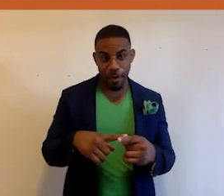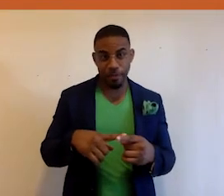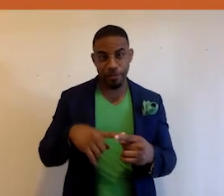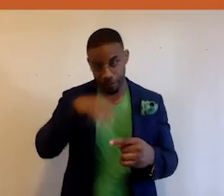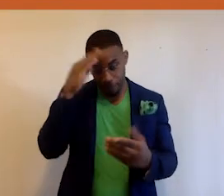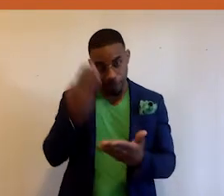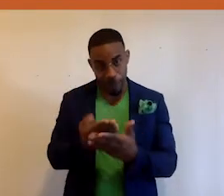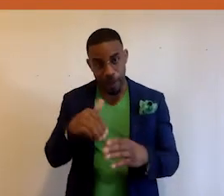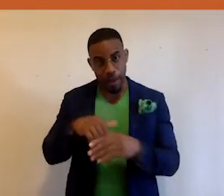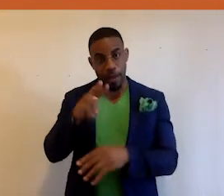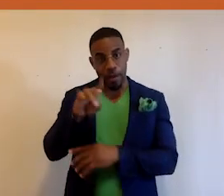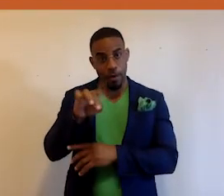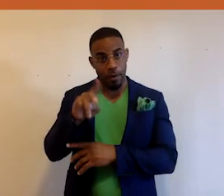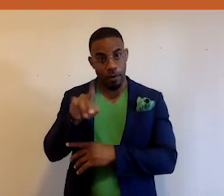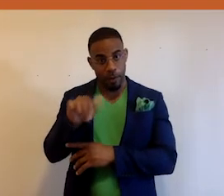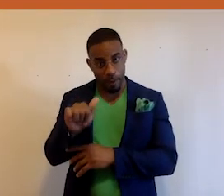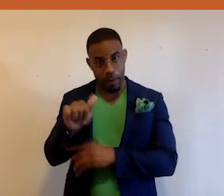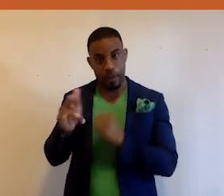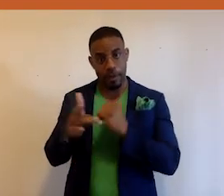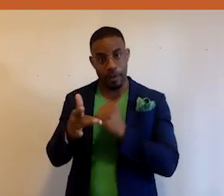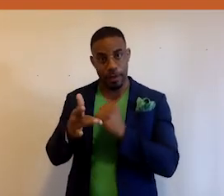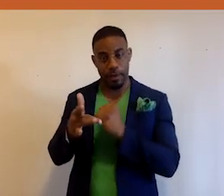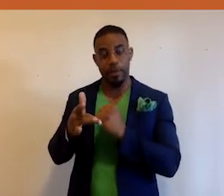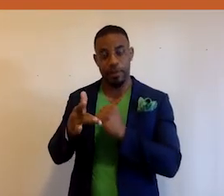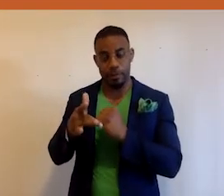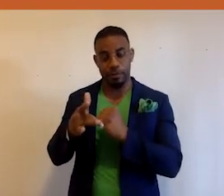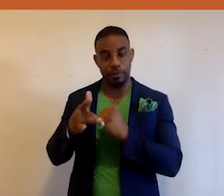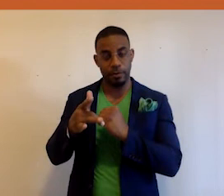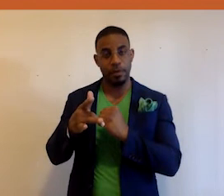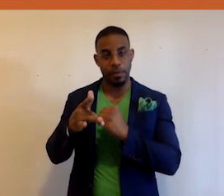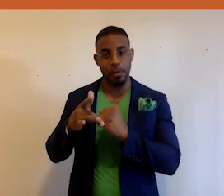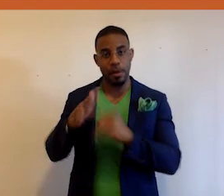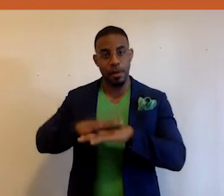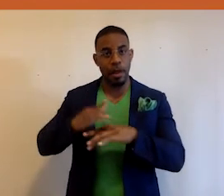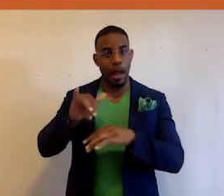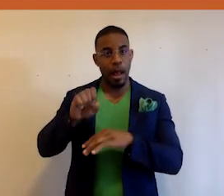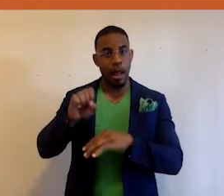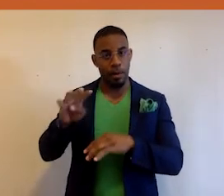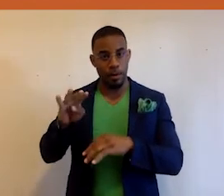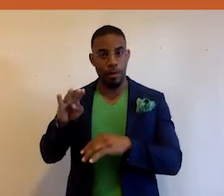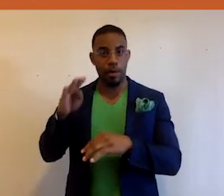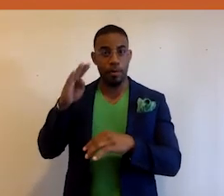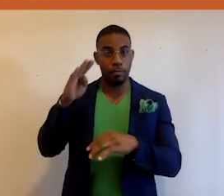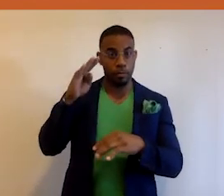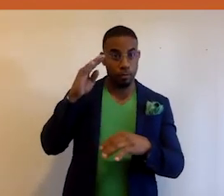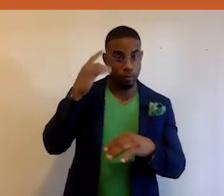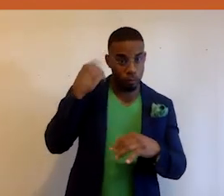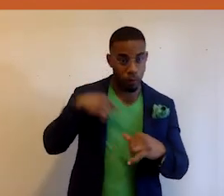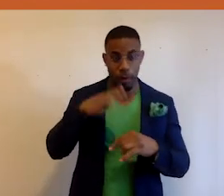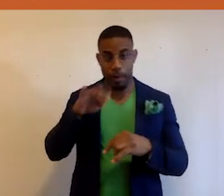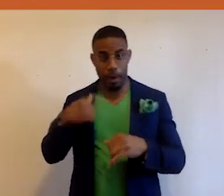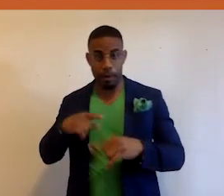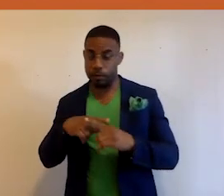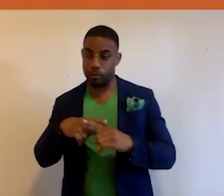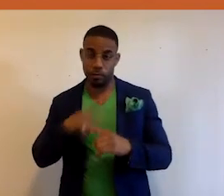the Wakanda technology platform, as you see, technology by us, for us, about us. And we have a pretty audacious